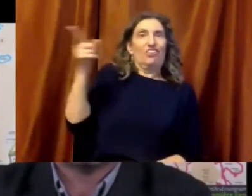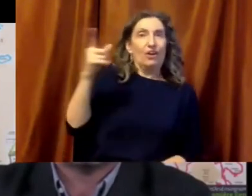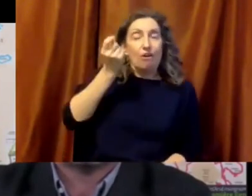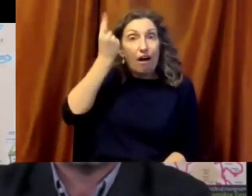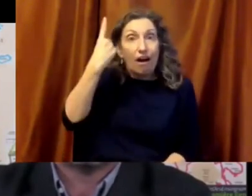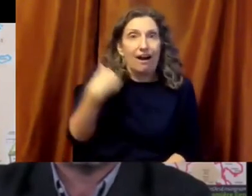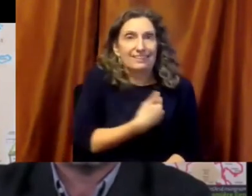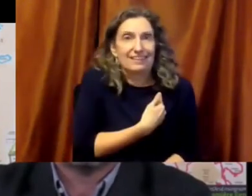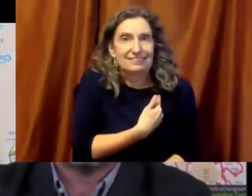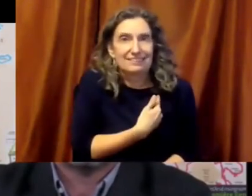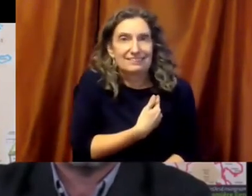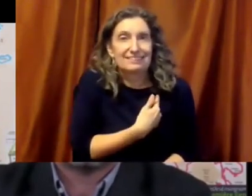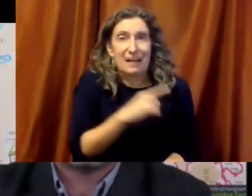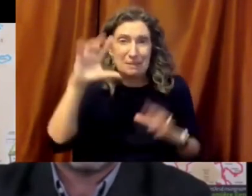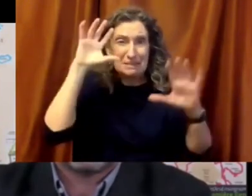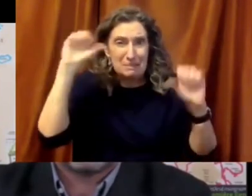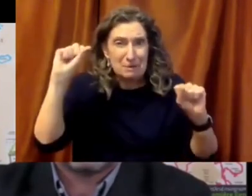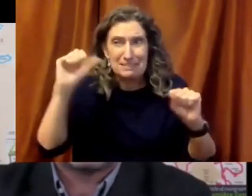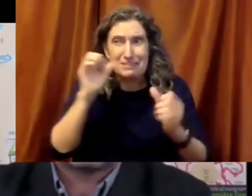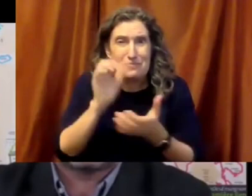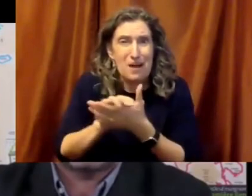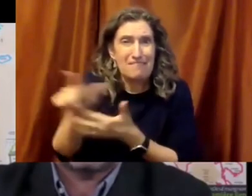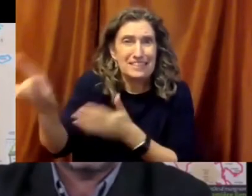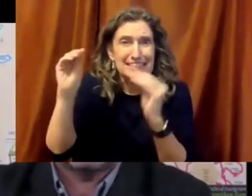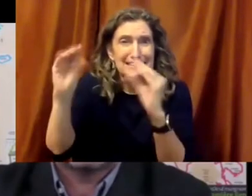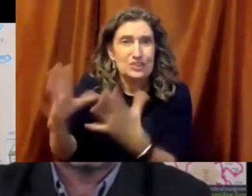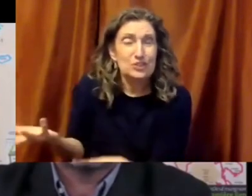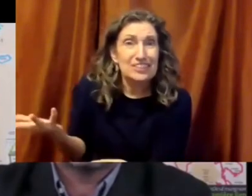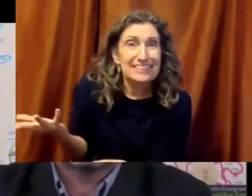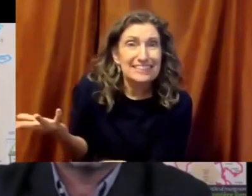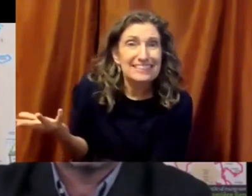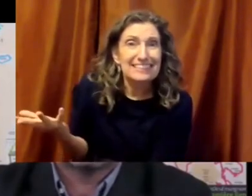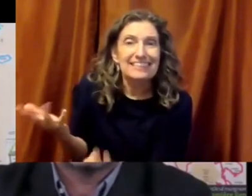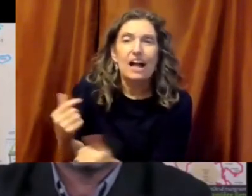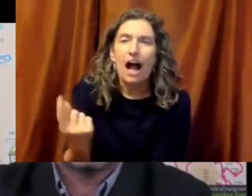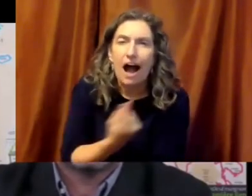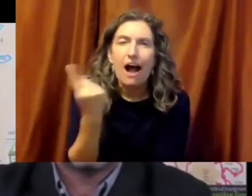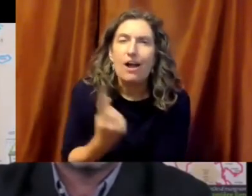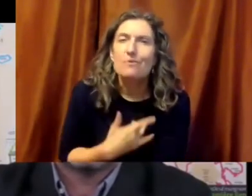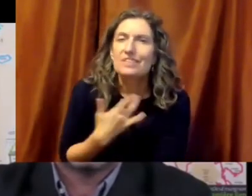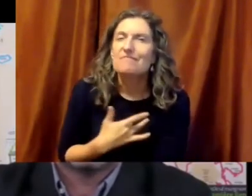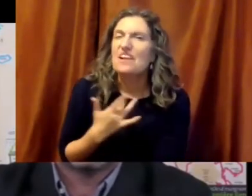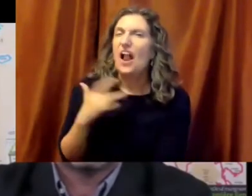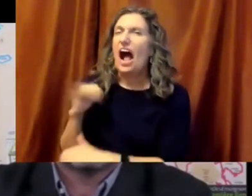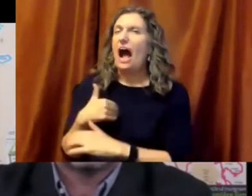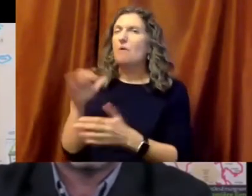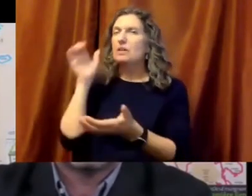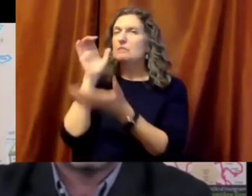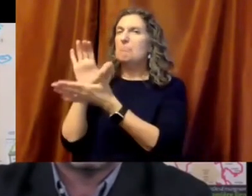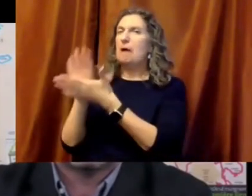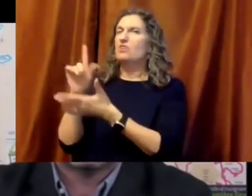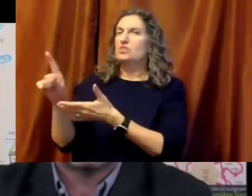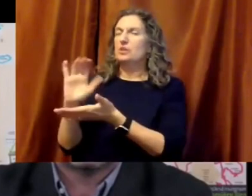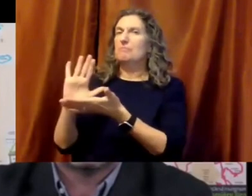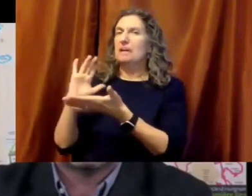by being married to a teacher exactly what it is. I always thought we should have our